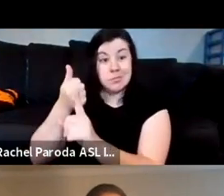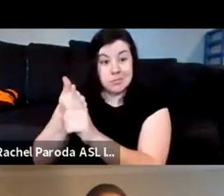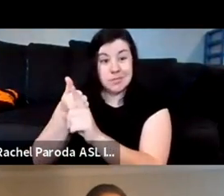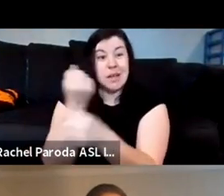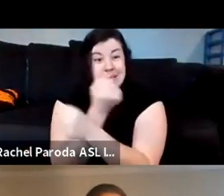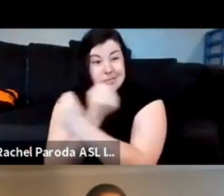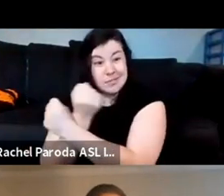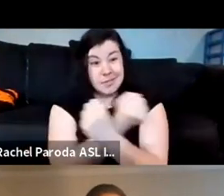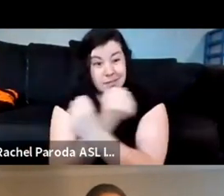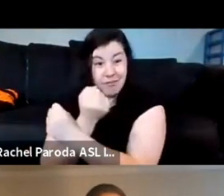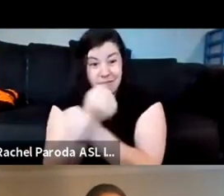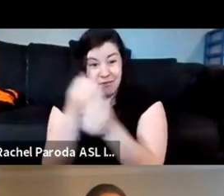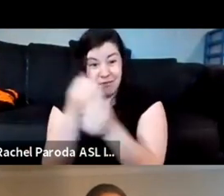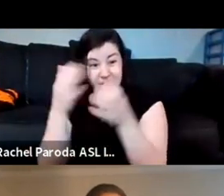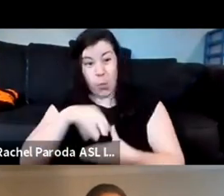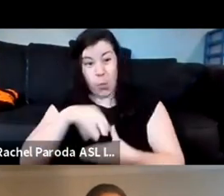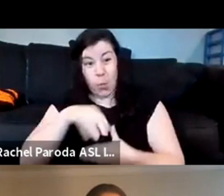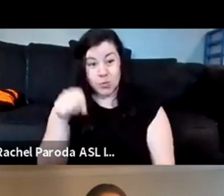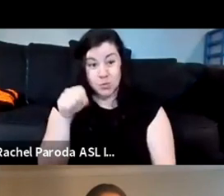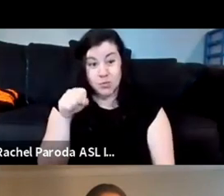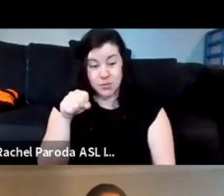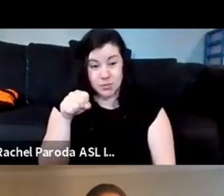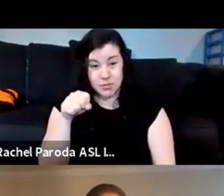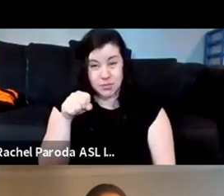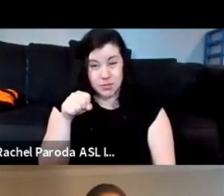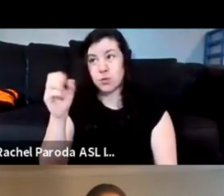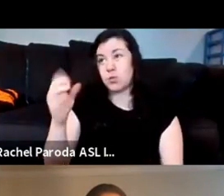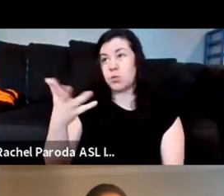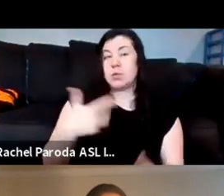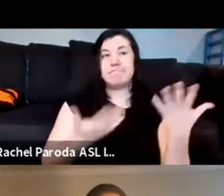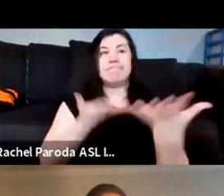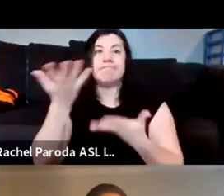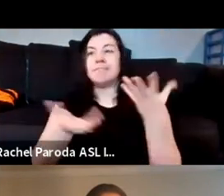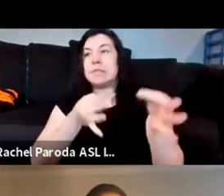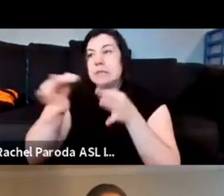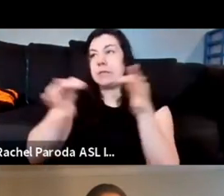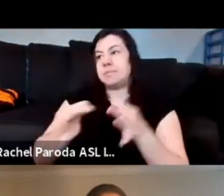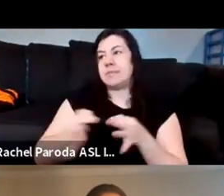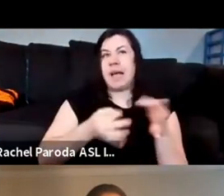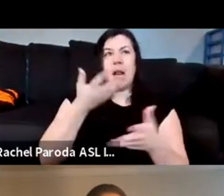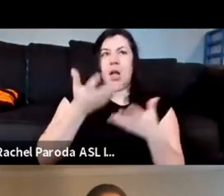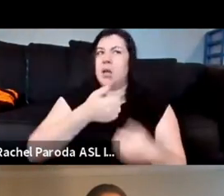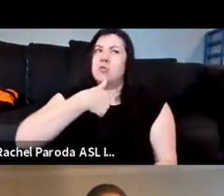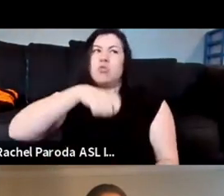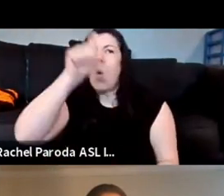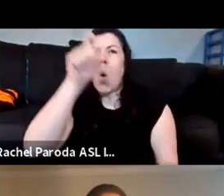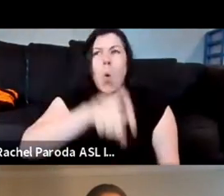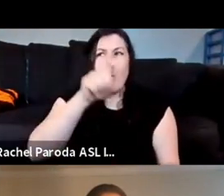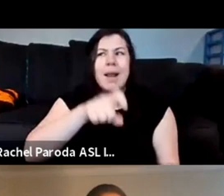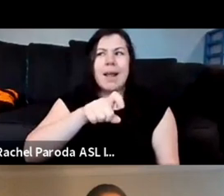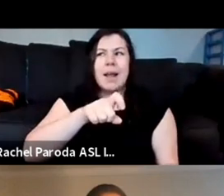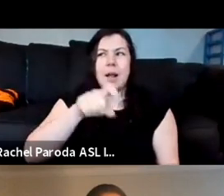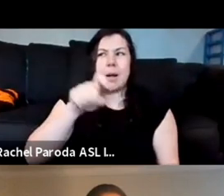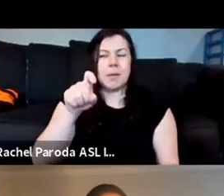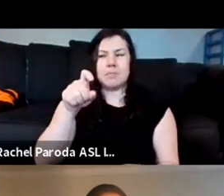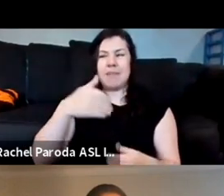dr morgan was making you don't have to um you don't have to have a black figure in